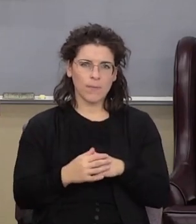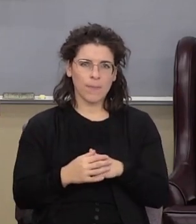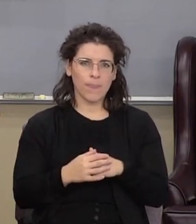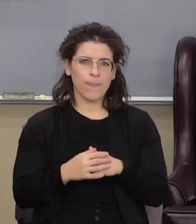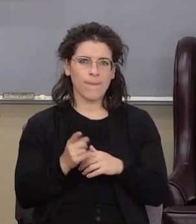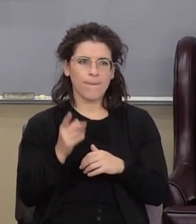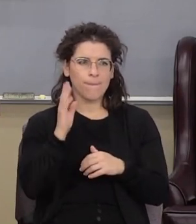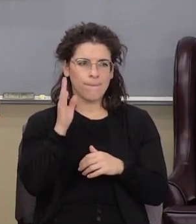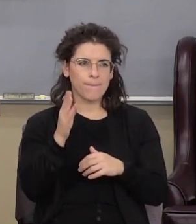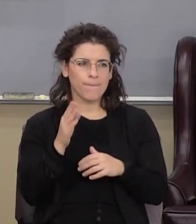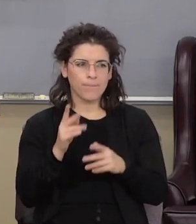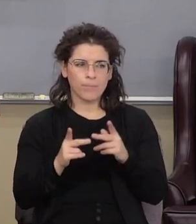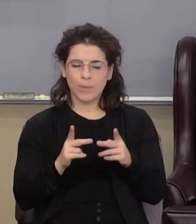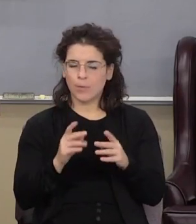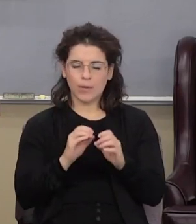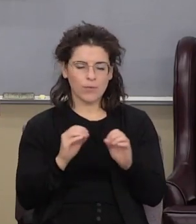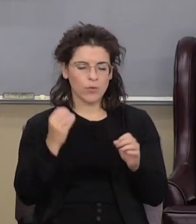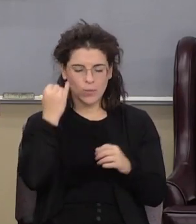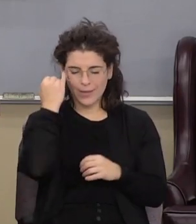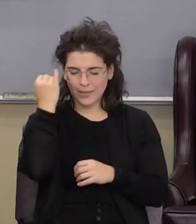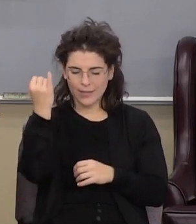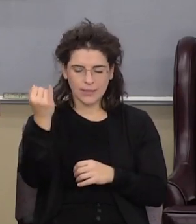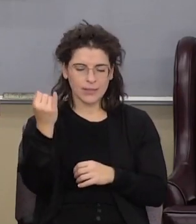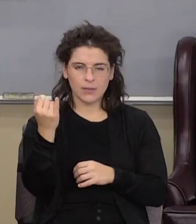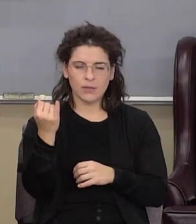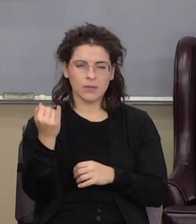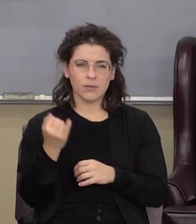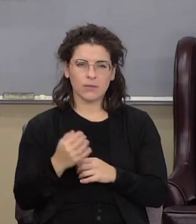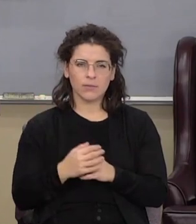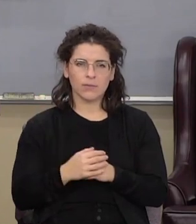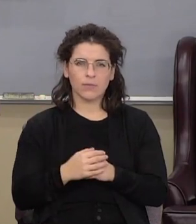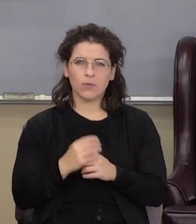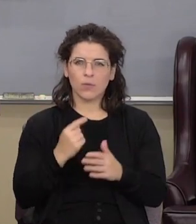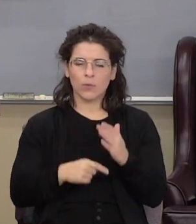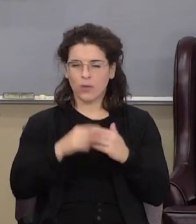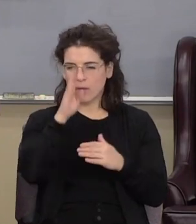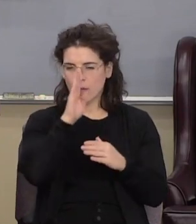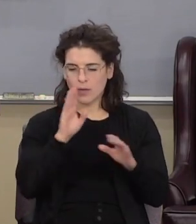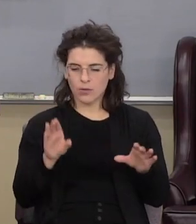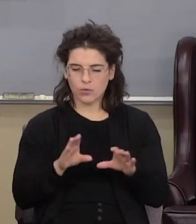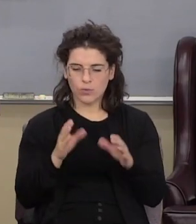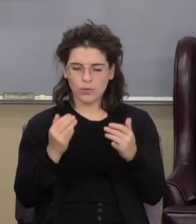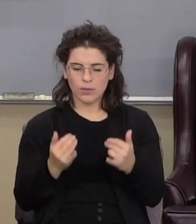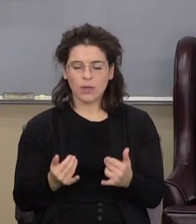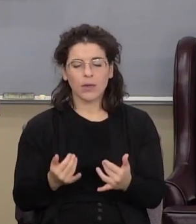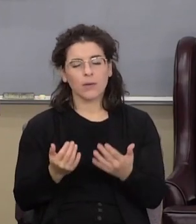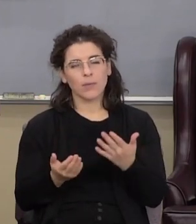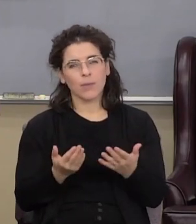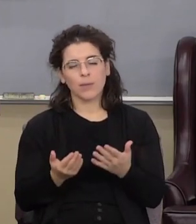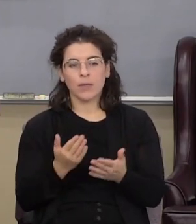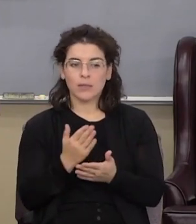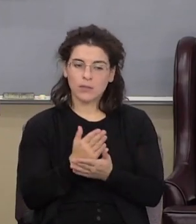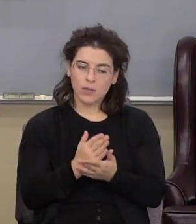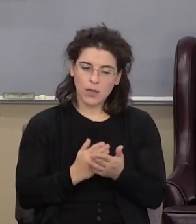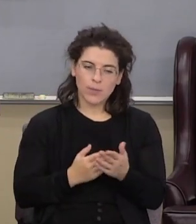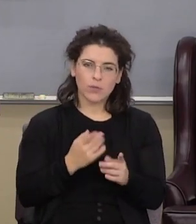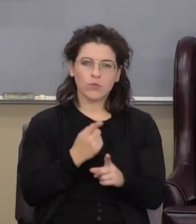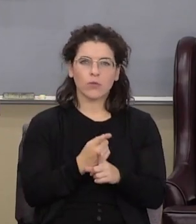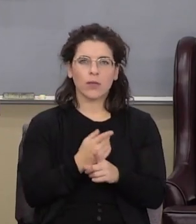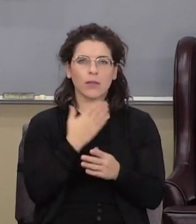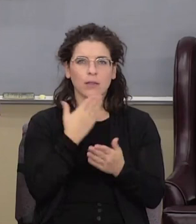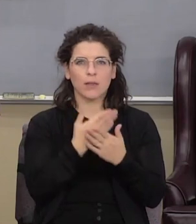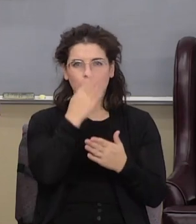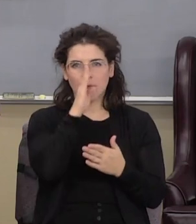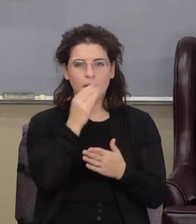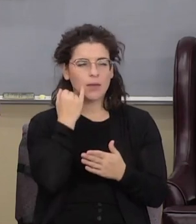because you're going to see people they have no idea what God's doing today now they may get some of it right thank God if they do